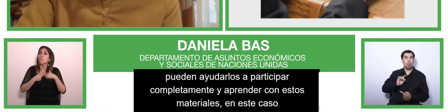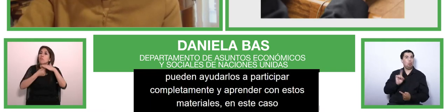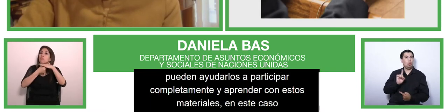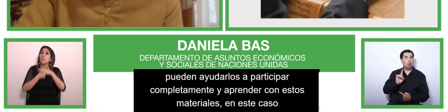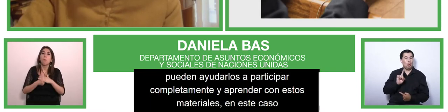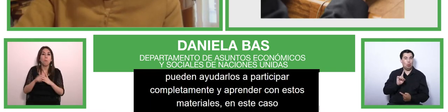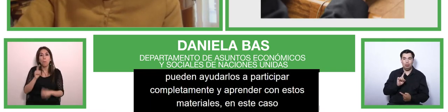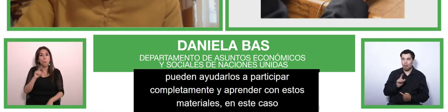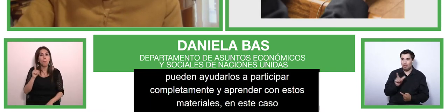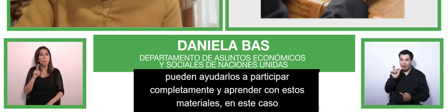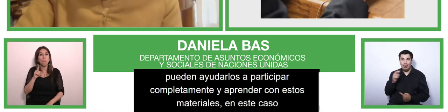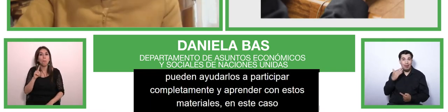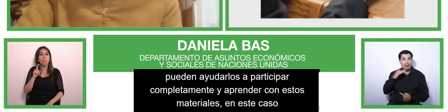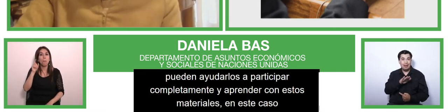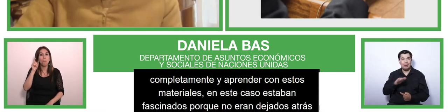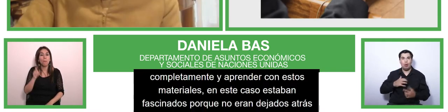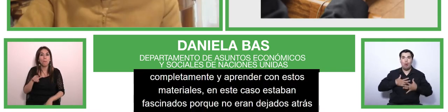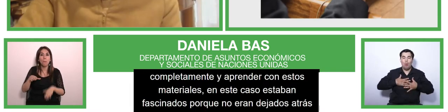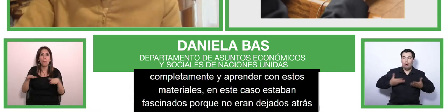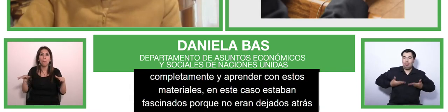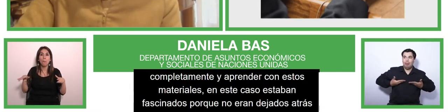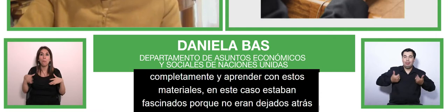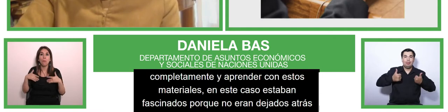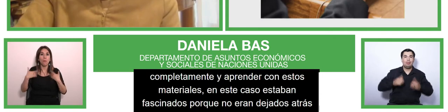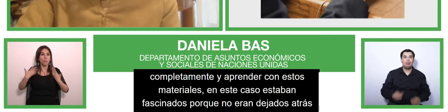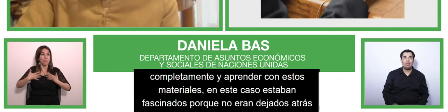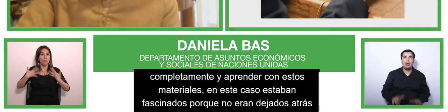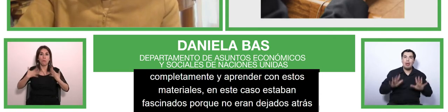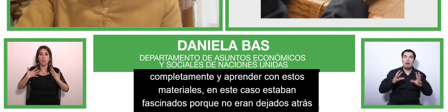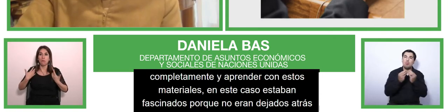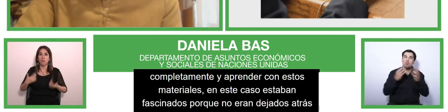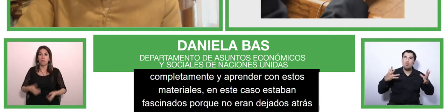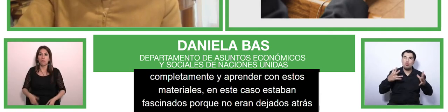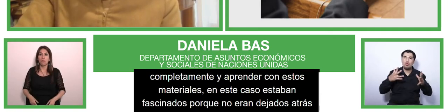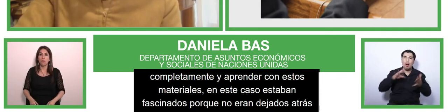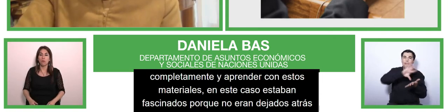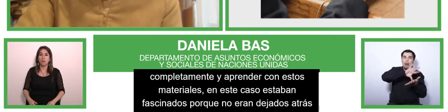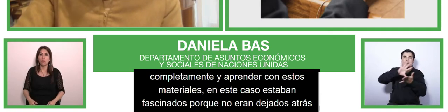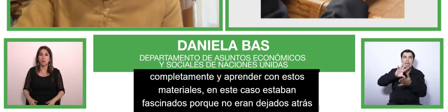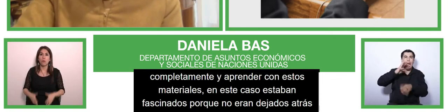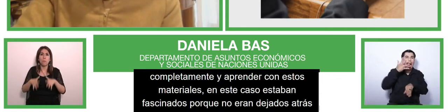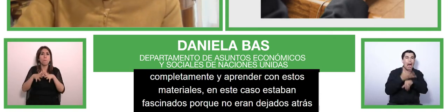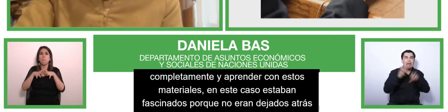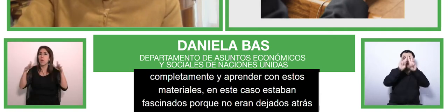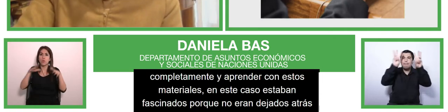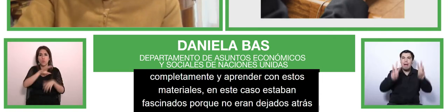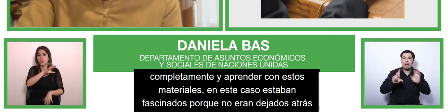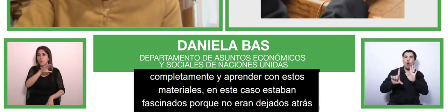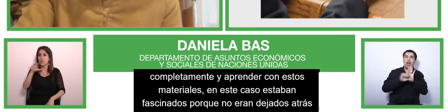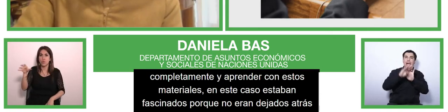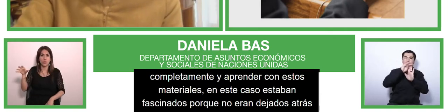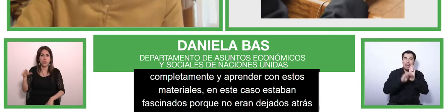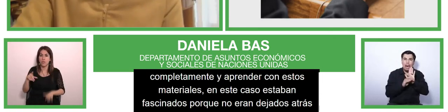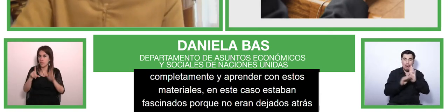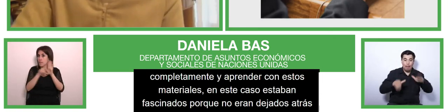and legal frameworks to improve access to education for persons with disabilities